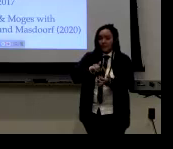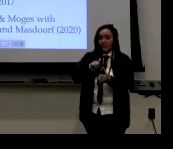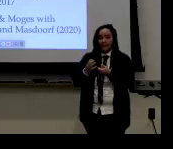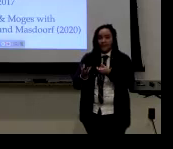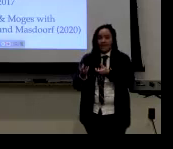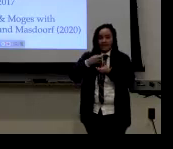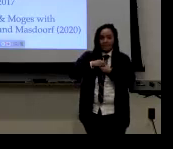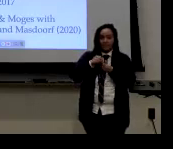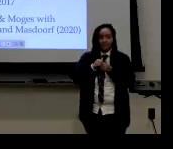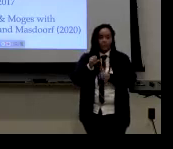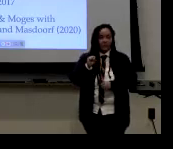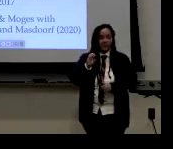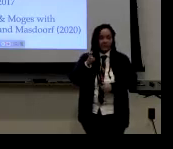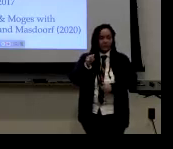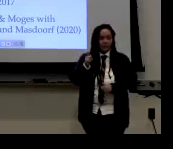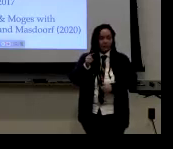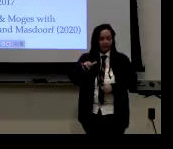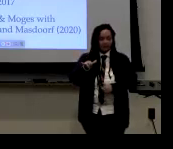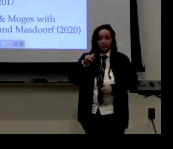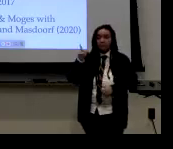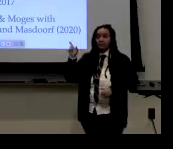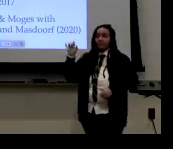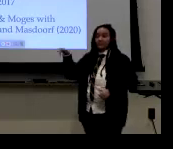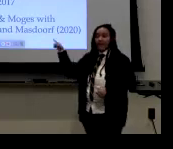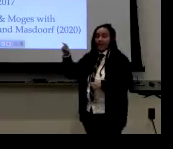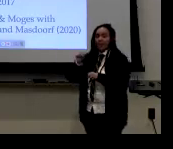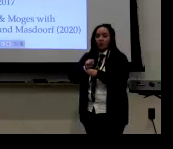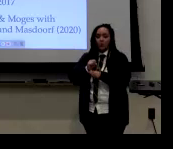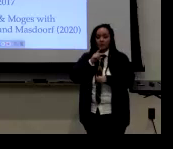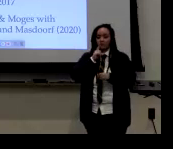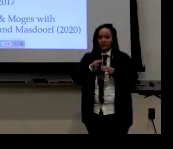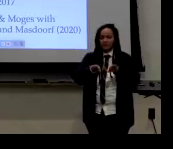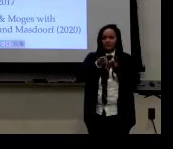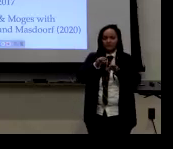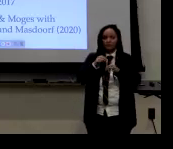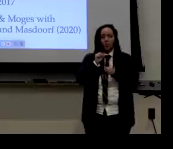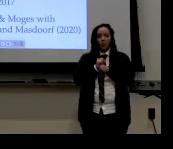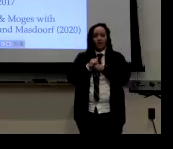breakthrough to include sexuality in that research.